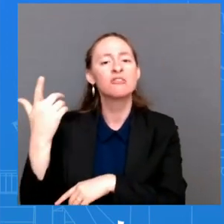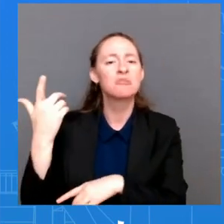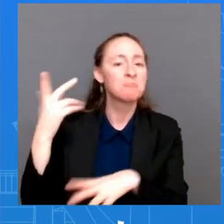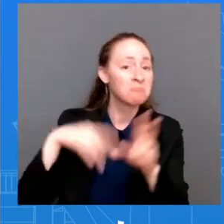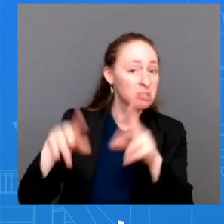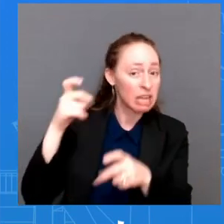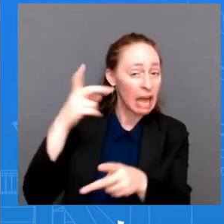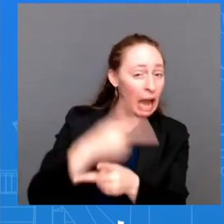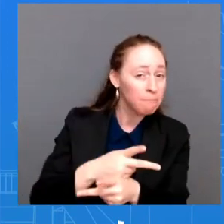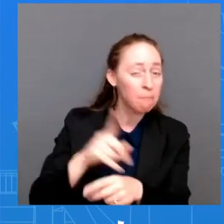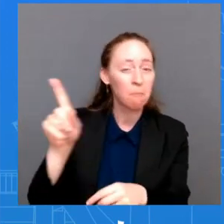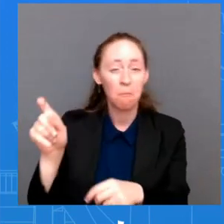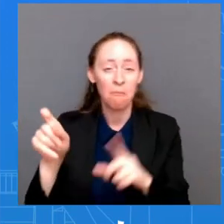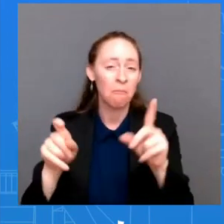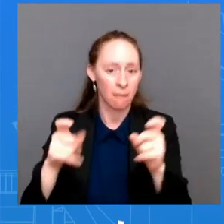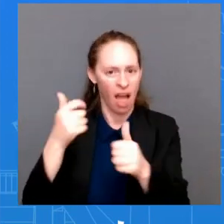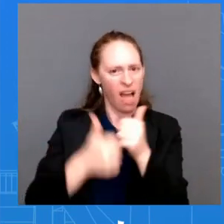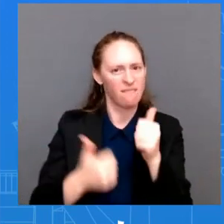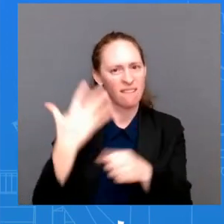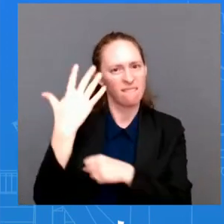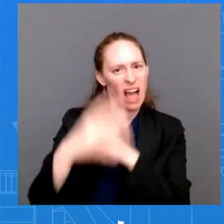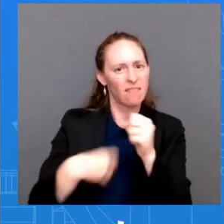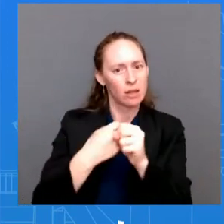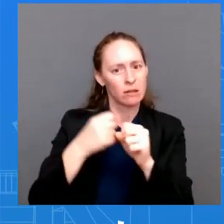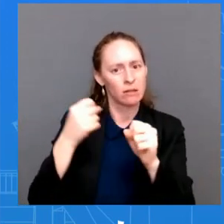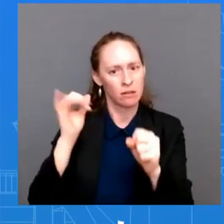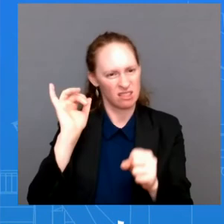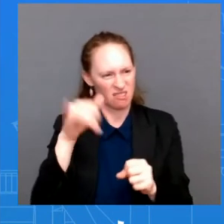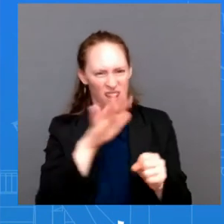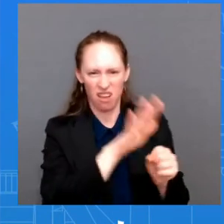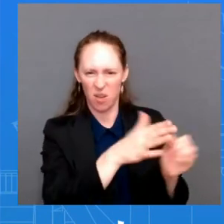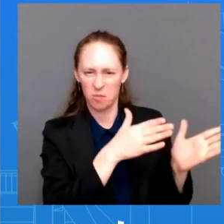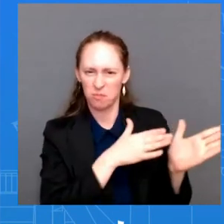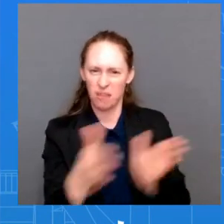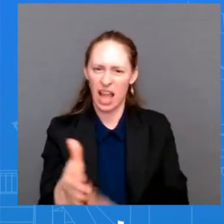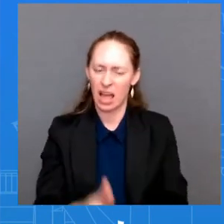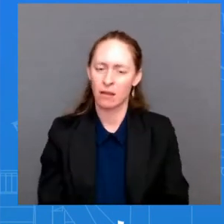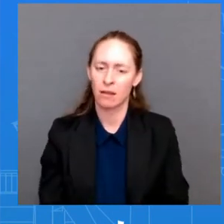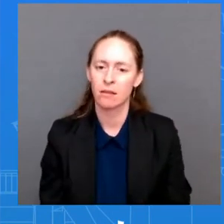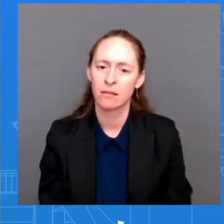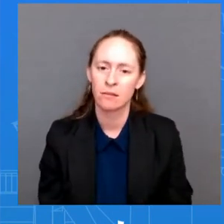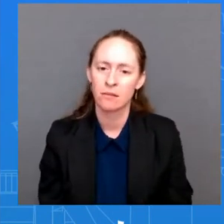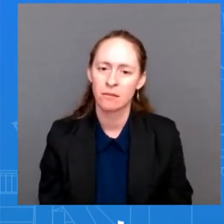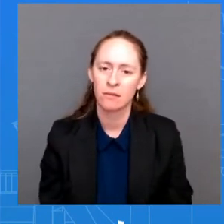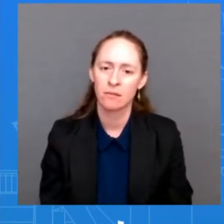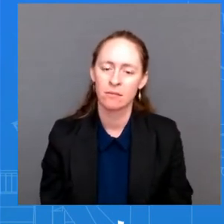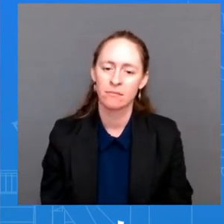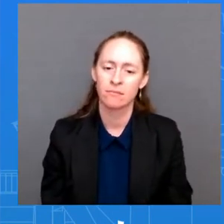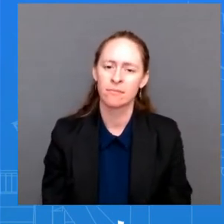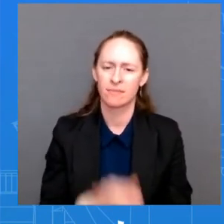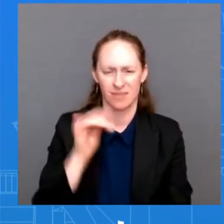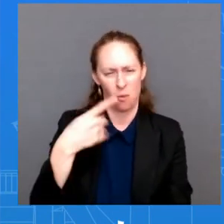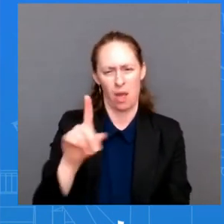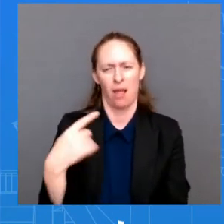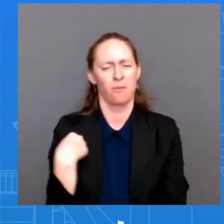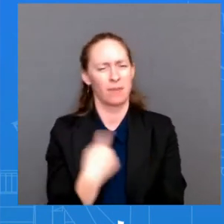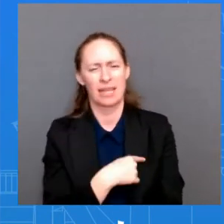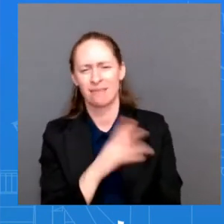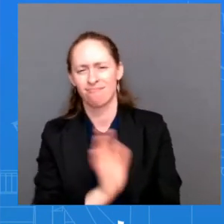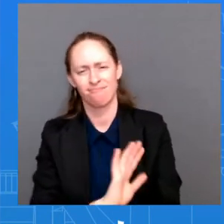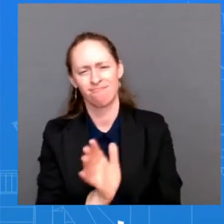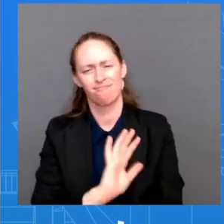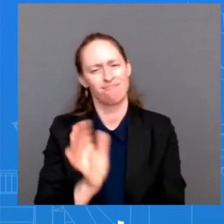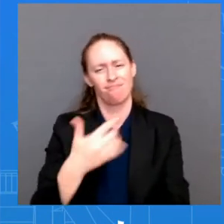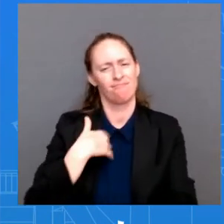want to deal with uh how to help the american people we are talking about doing the complete absolute complete opposite and just